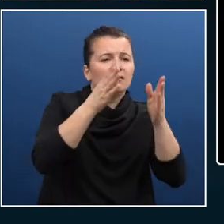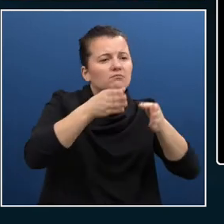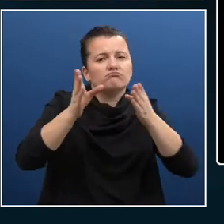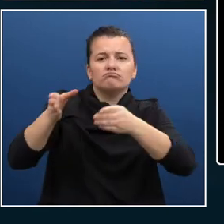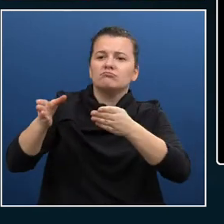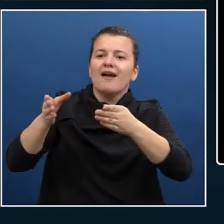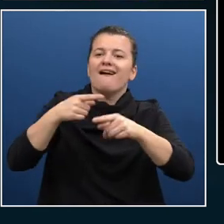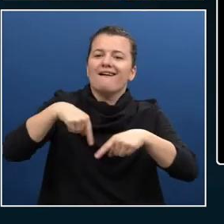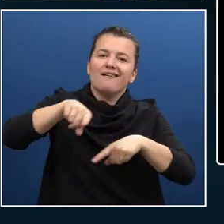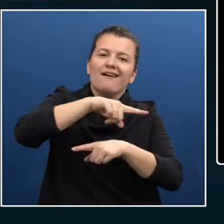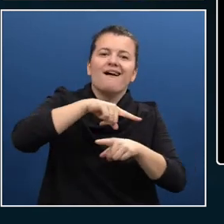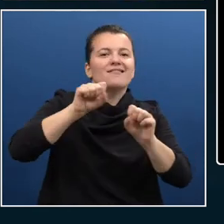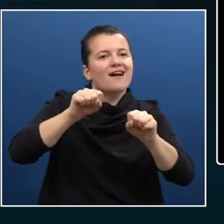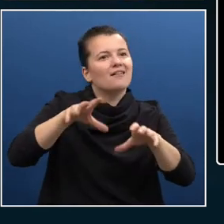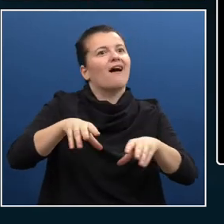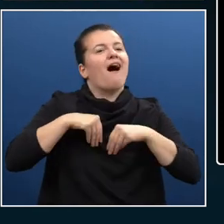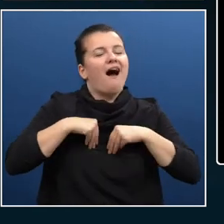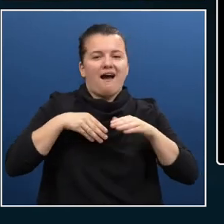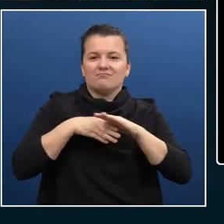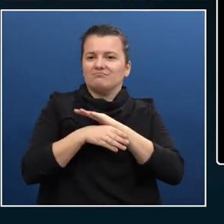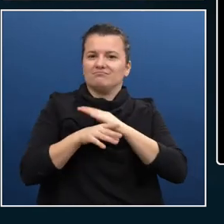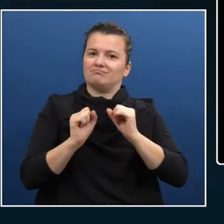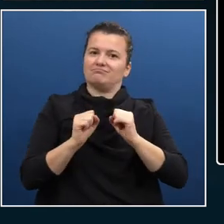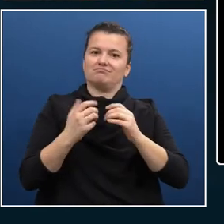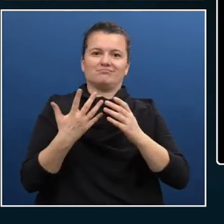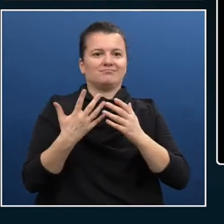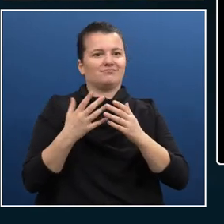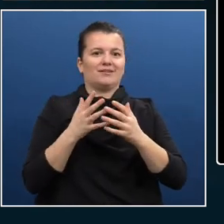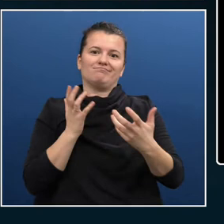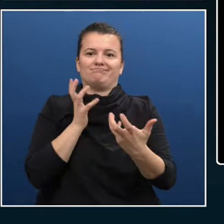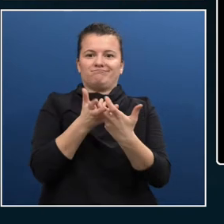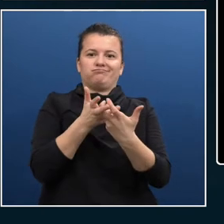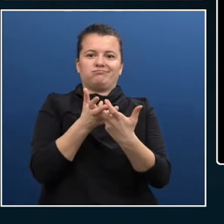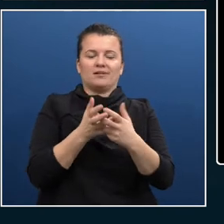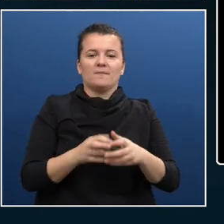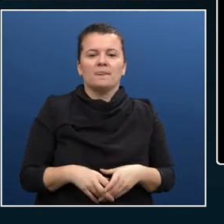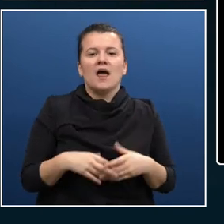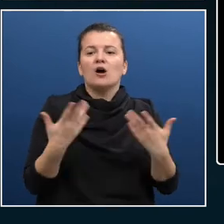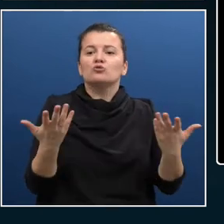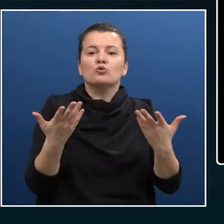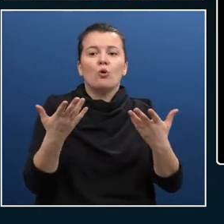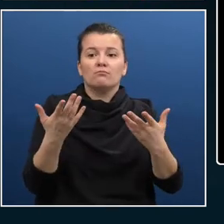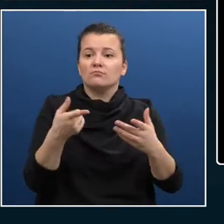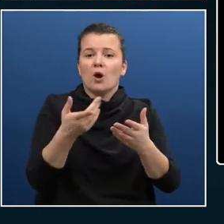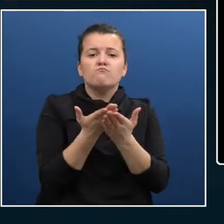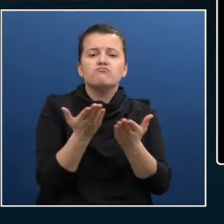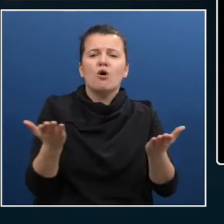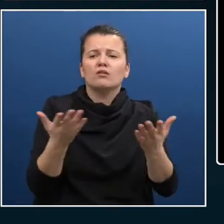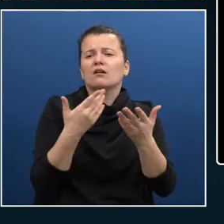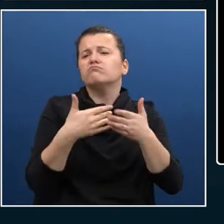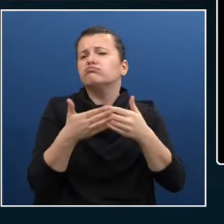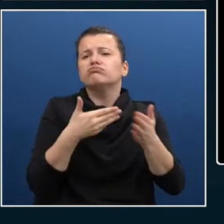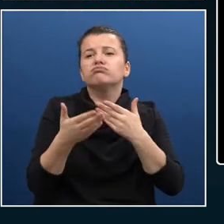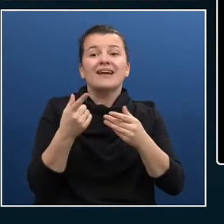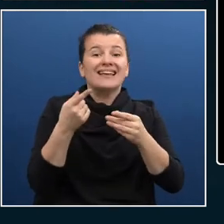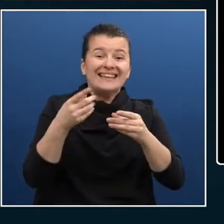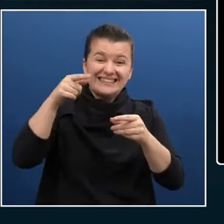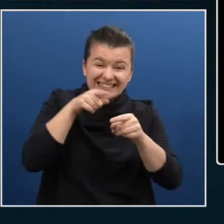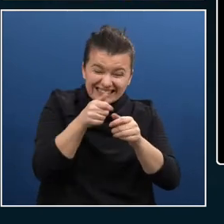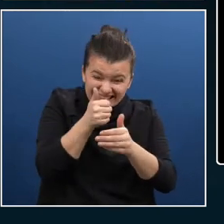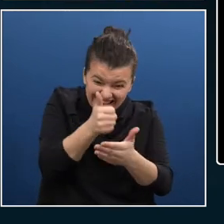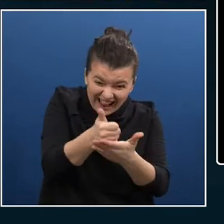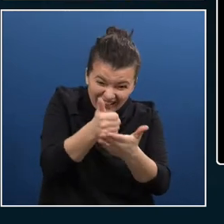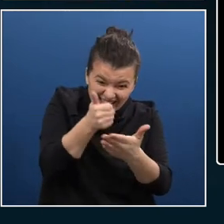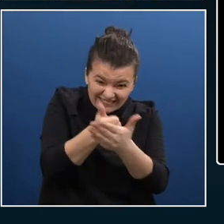we at Microsoft believe that inclusive product design with compliance with productivity leads to innovation. When you look at